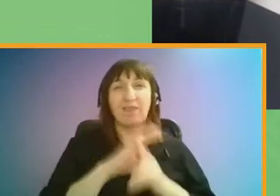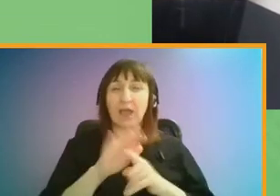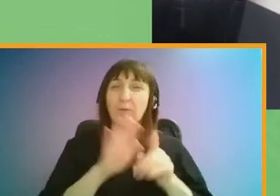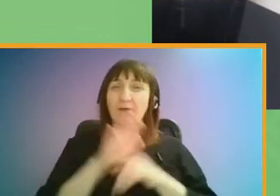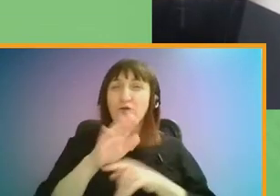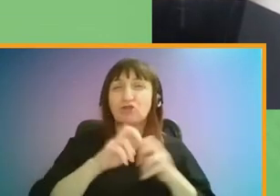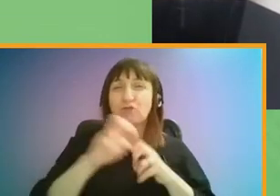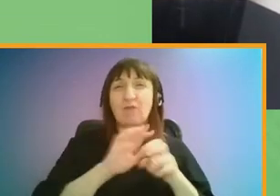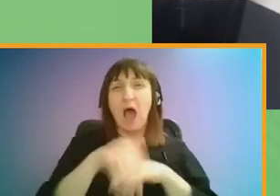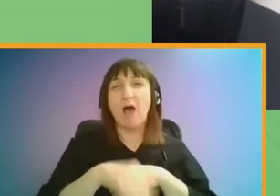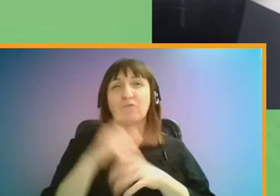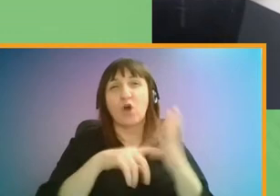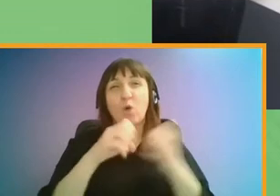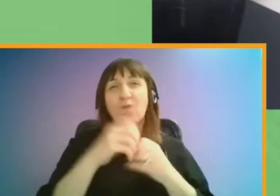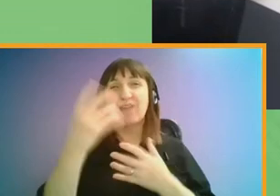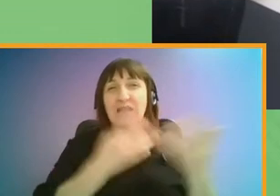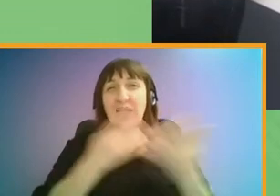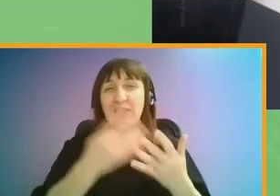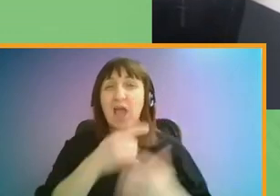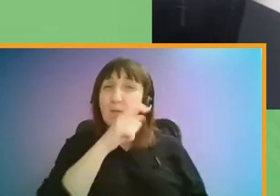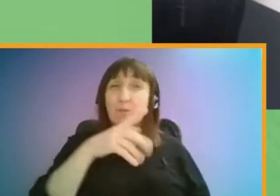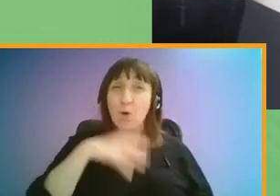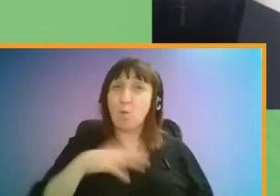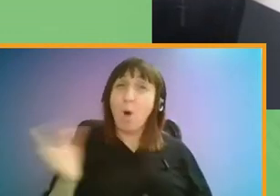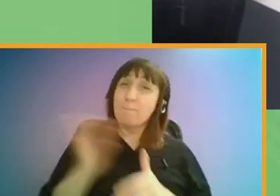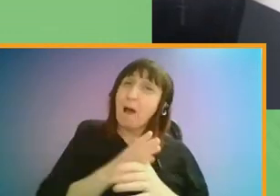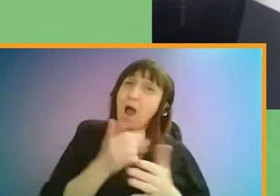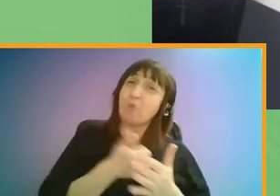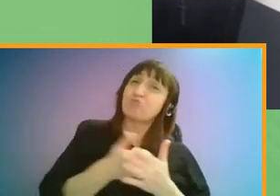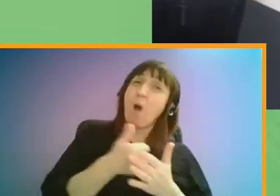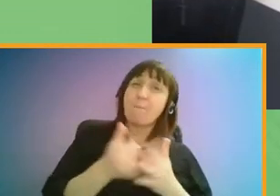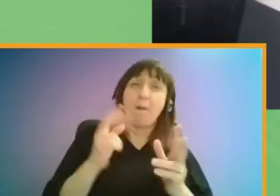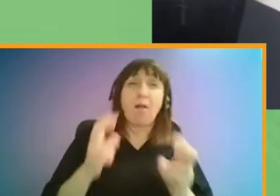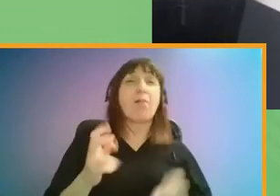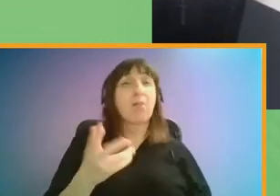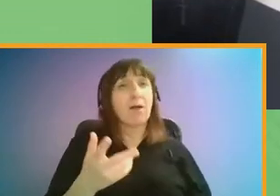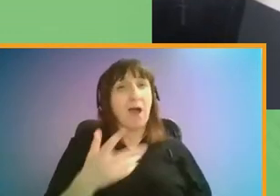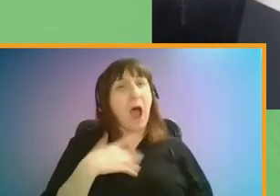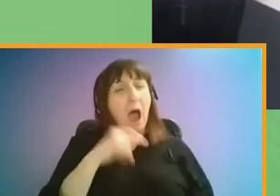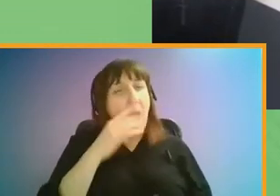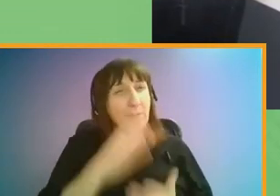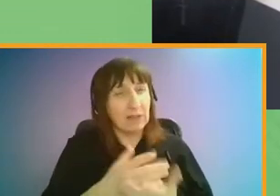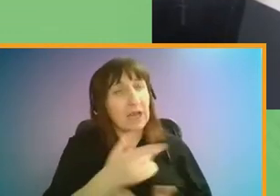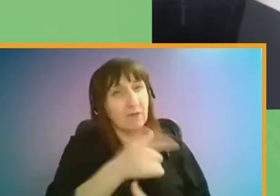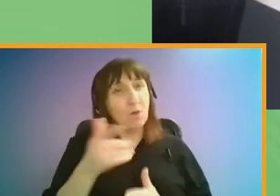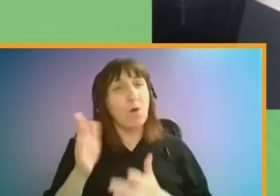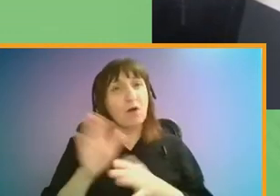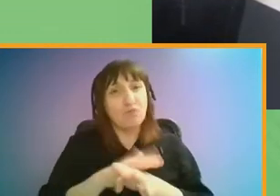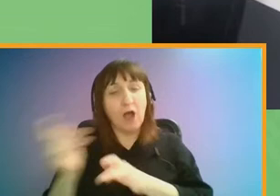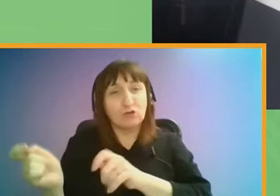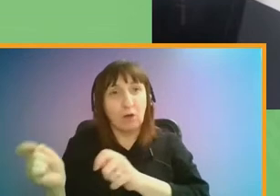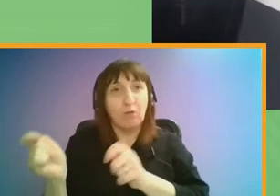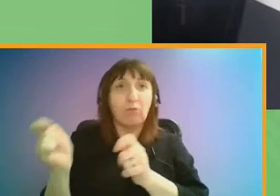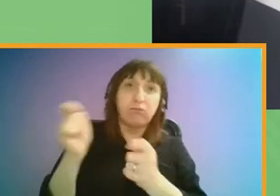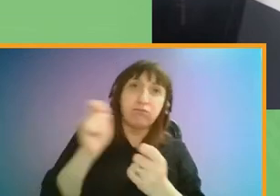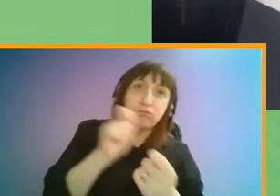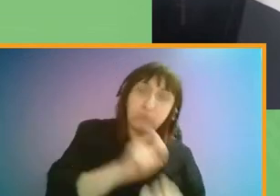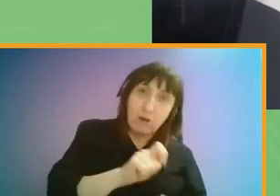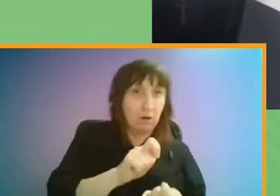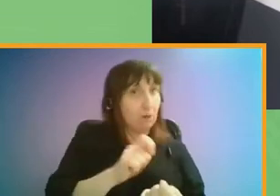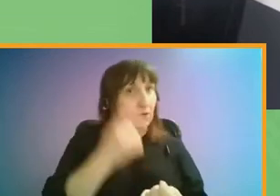people will want to return to normal, and I believe there will still be a general and gradual shift towards what people consider to be normal.